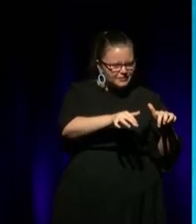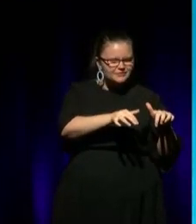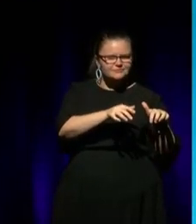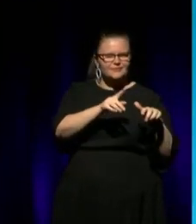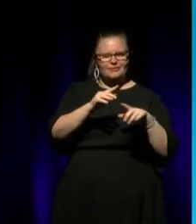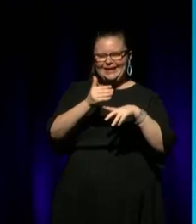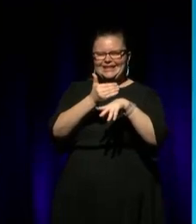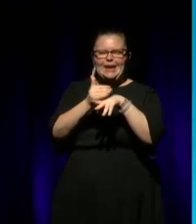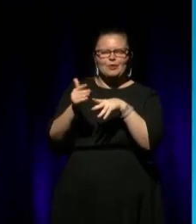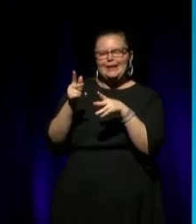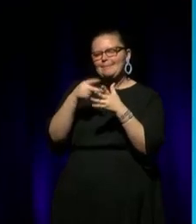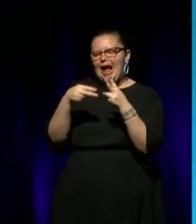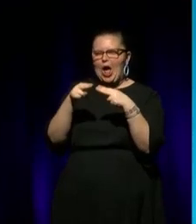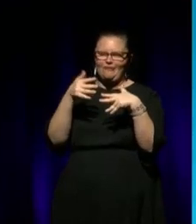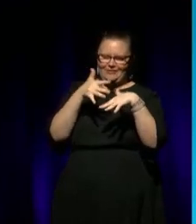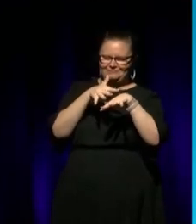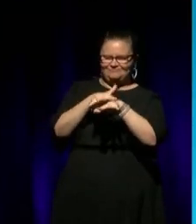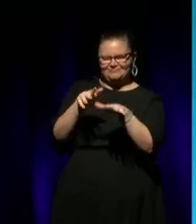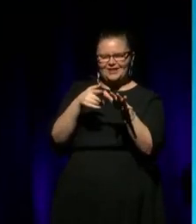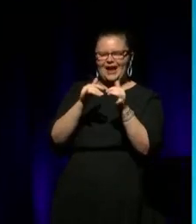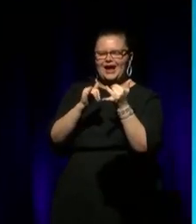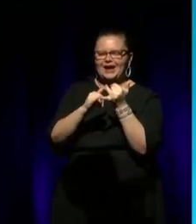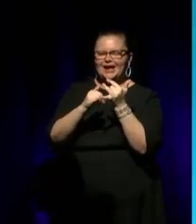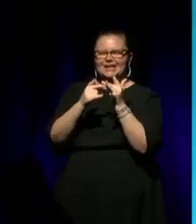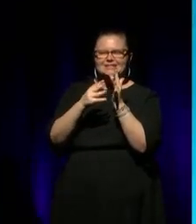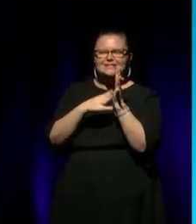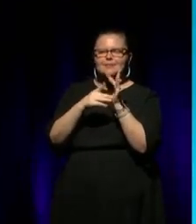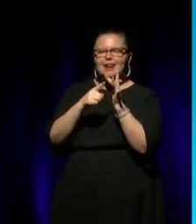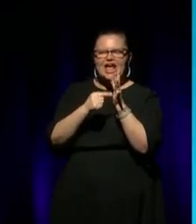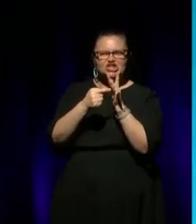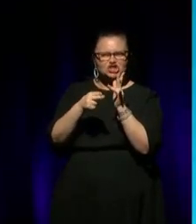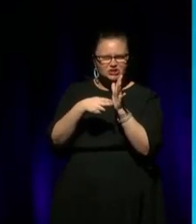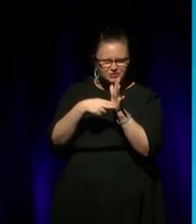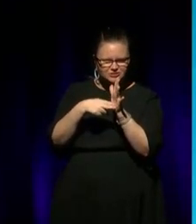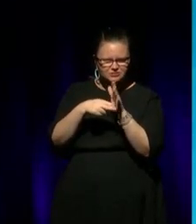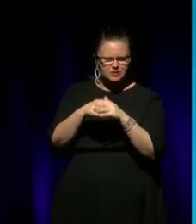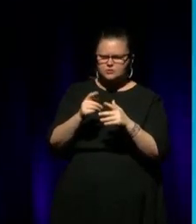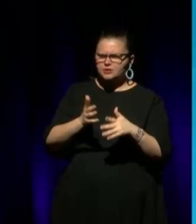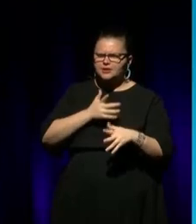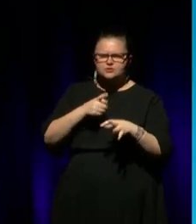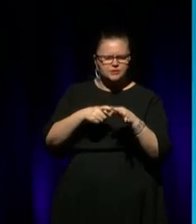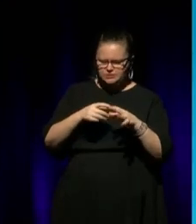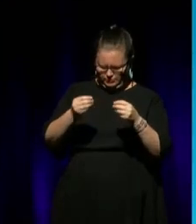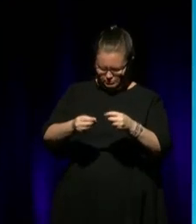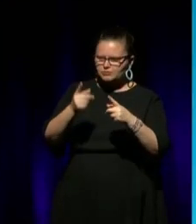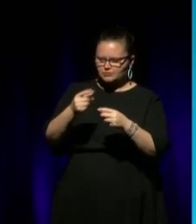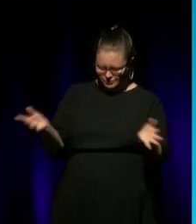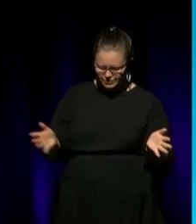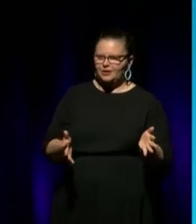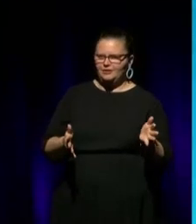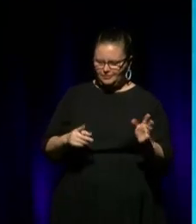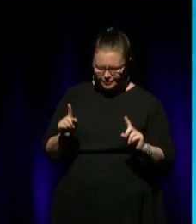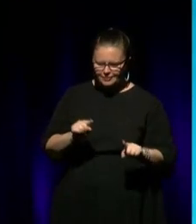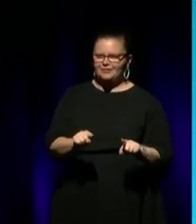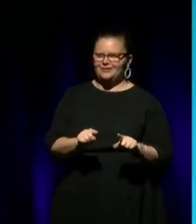assimilation. But anyway, the point I'm making... interesting question about how would you explain... Oh, sorry. It's gone. Oh, I started Oh, look at